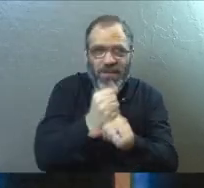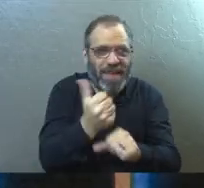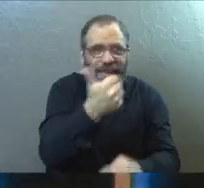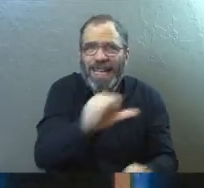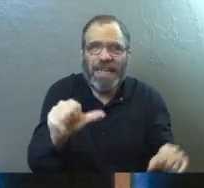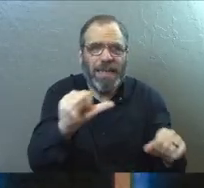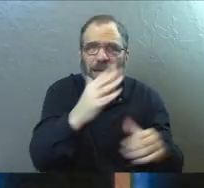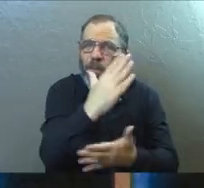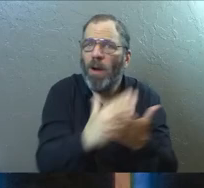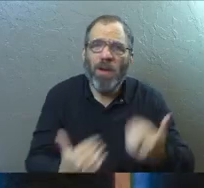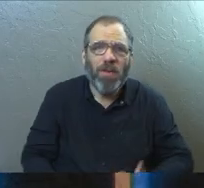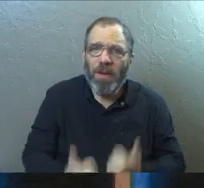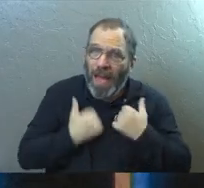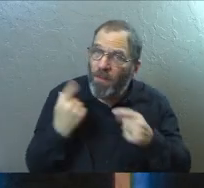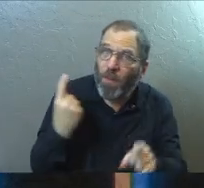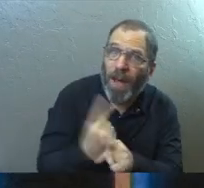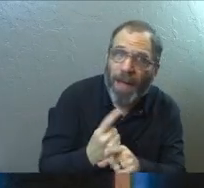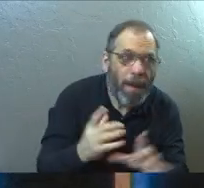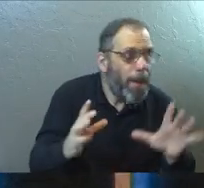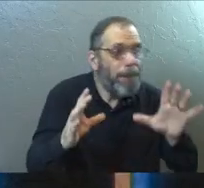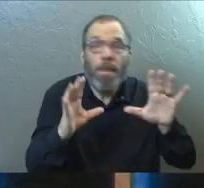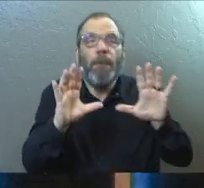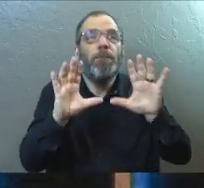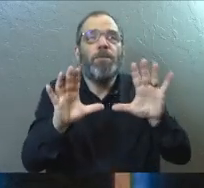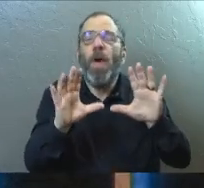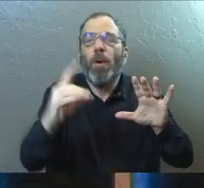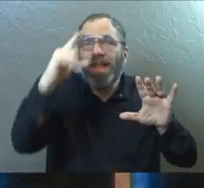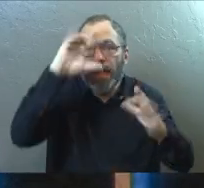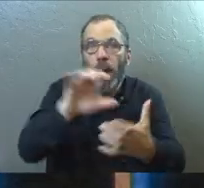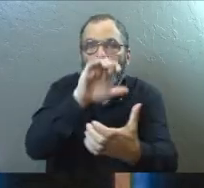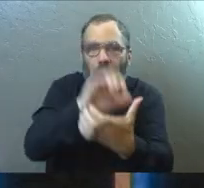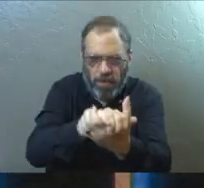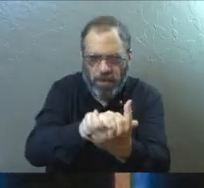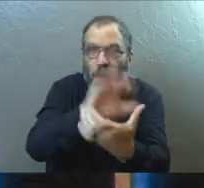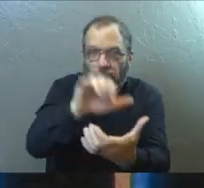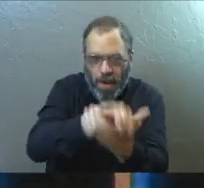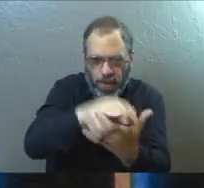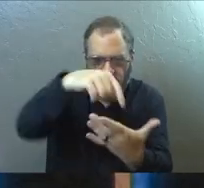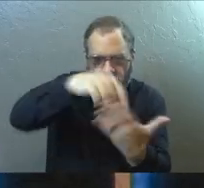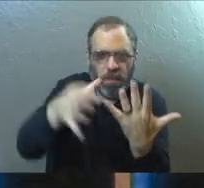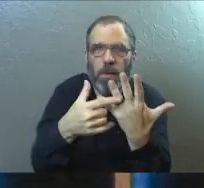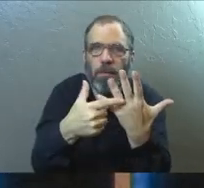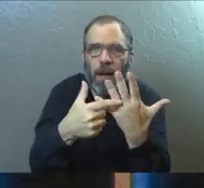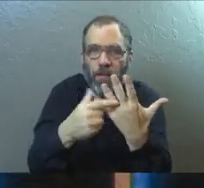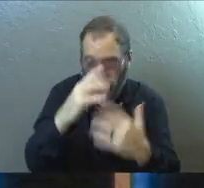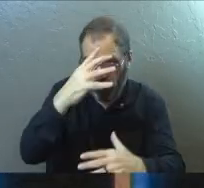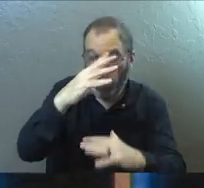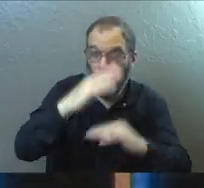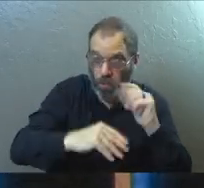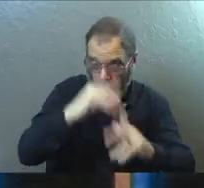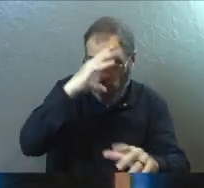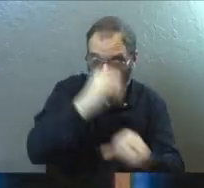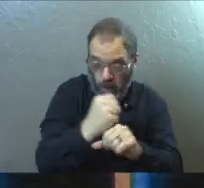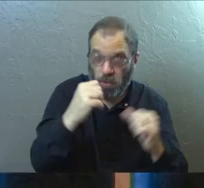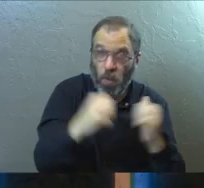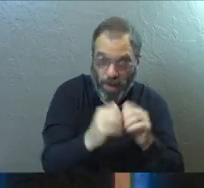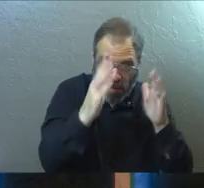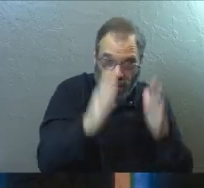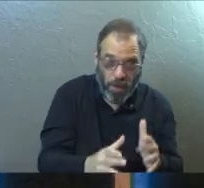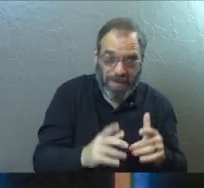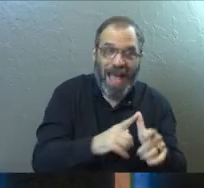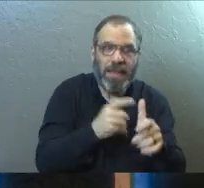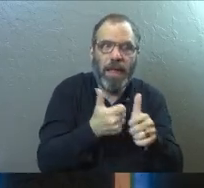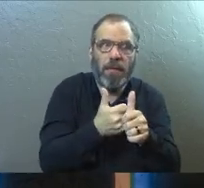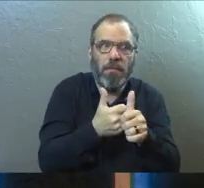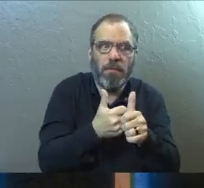any area of your life. Yes. Even in your, like, think about your marriage relationship for a second. You build trust with another person and then you have to